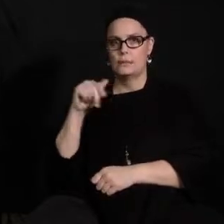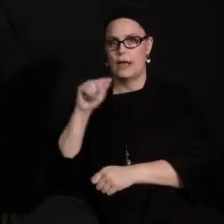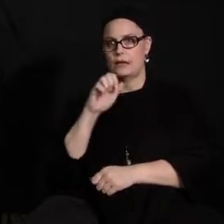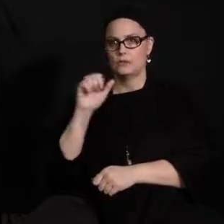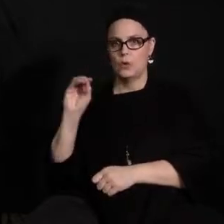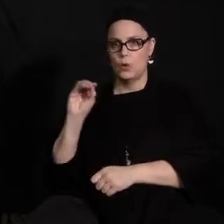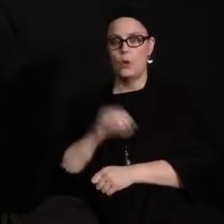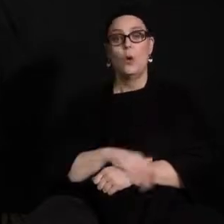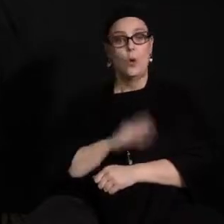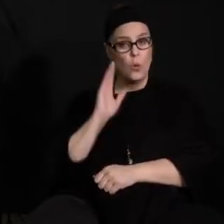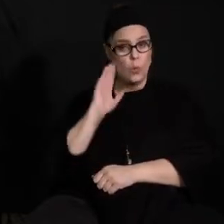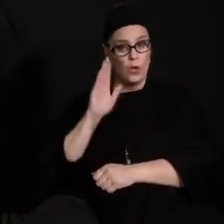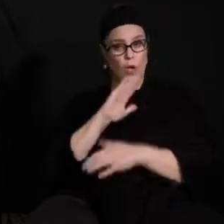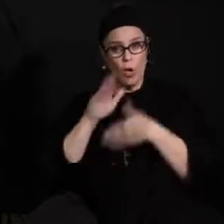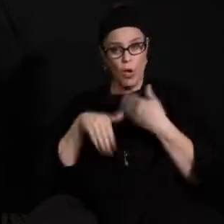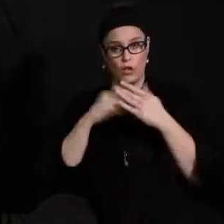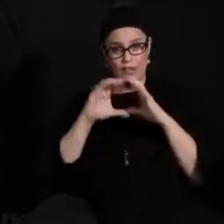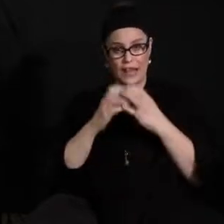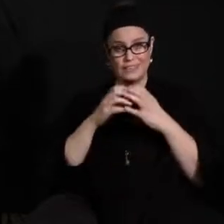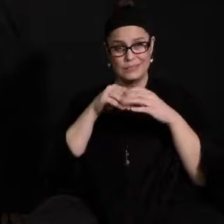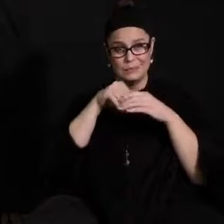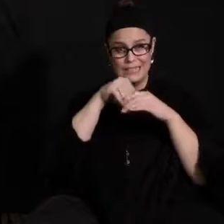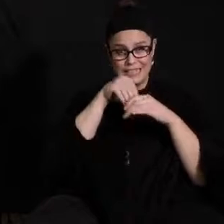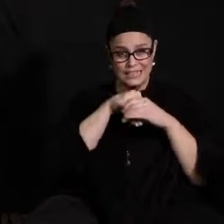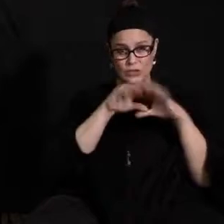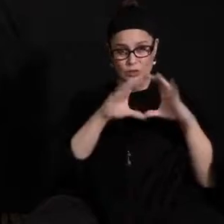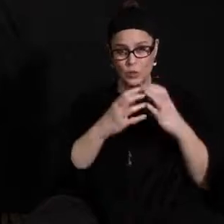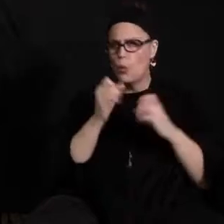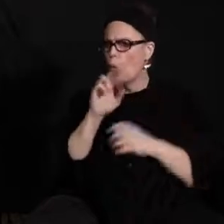they do all classes in school or just some?